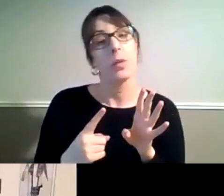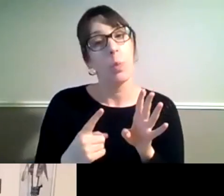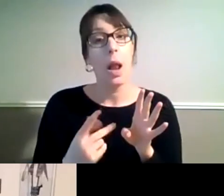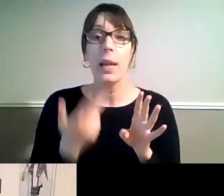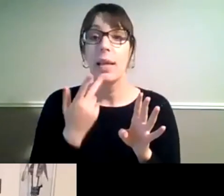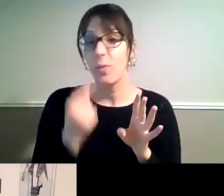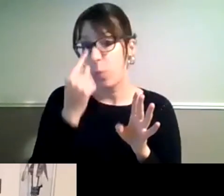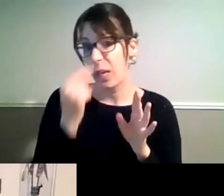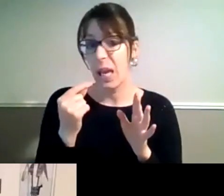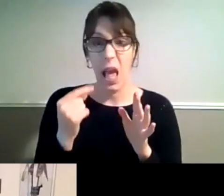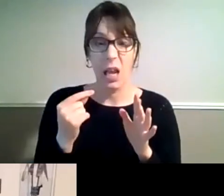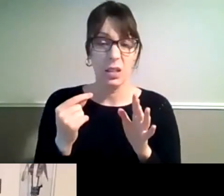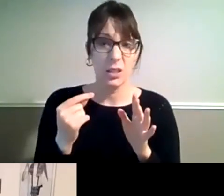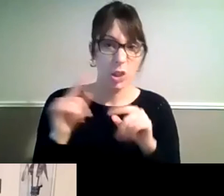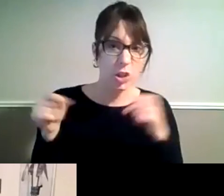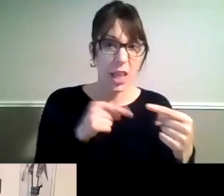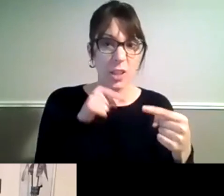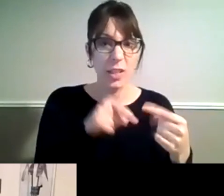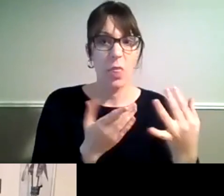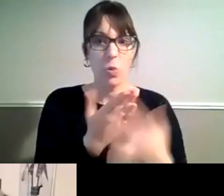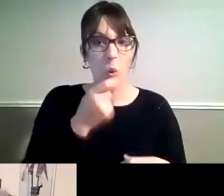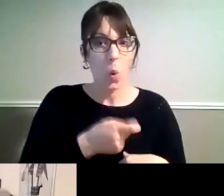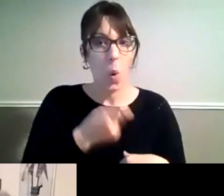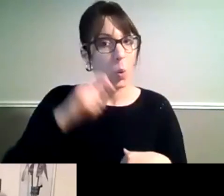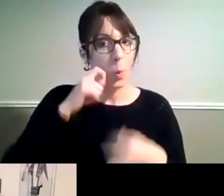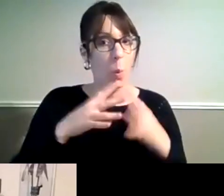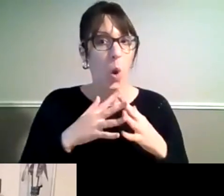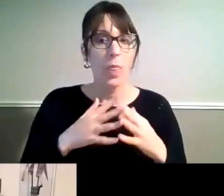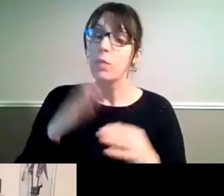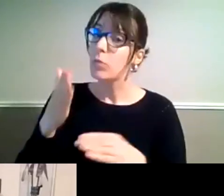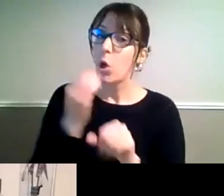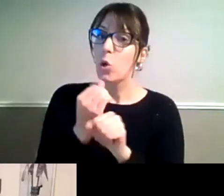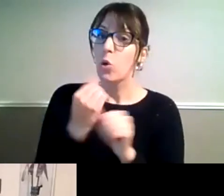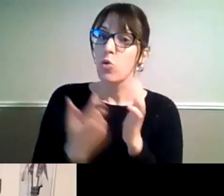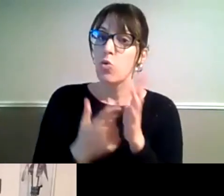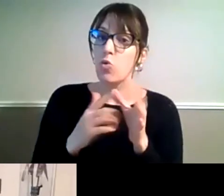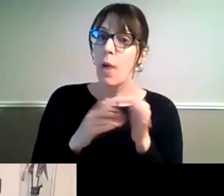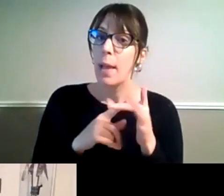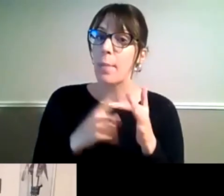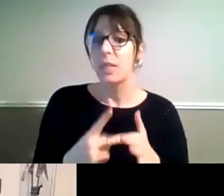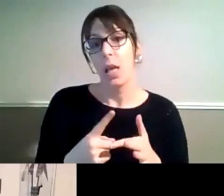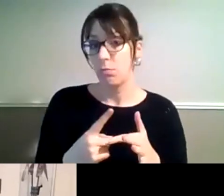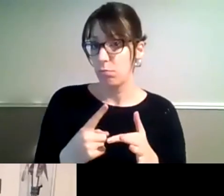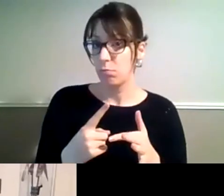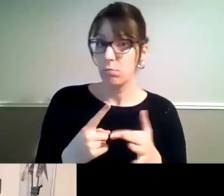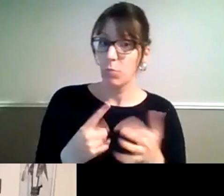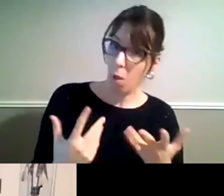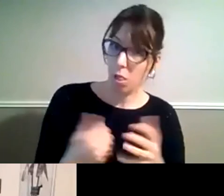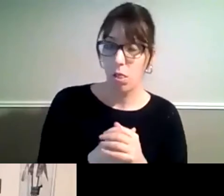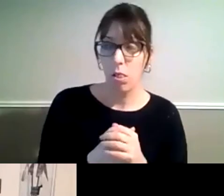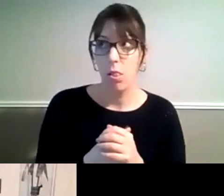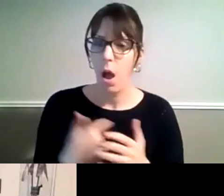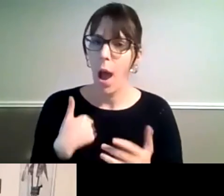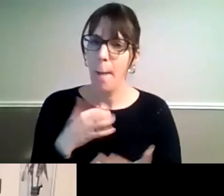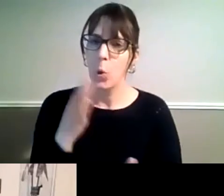game-changing so have you got any wisdom to share on that Graeme? Yeah well I'm not